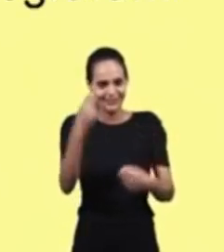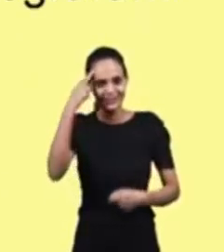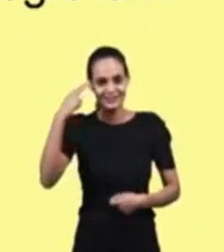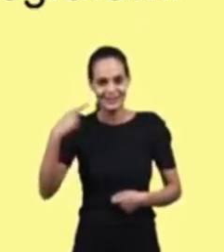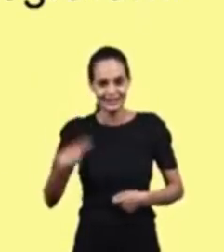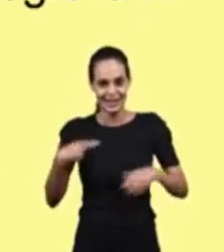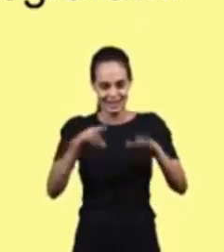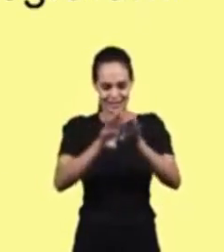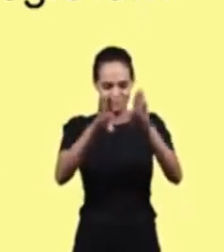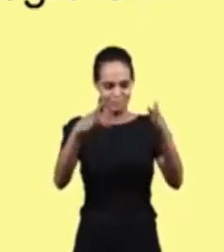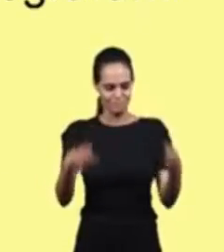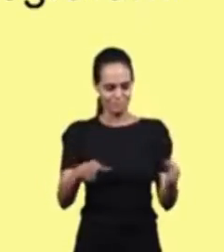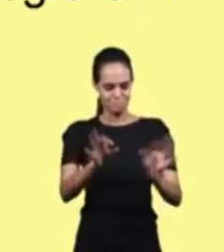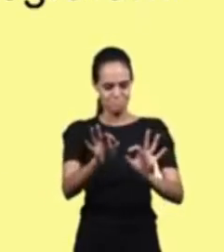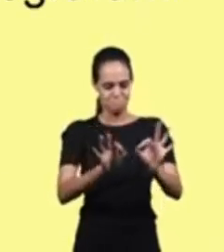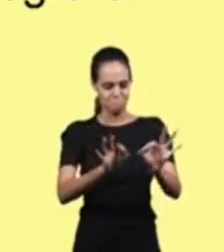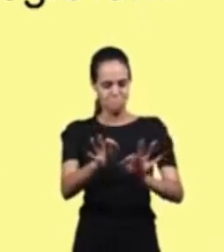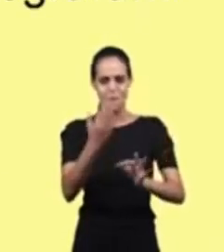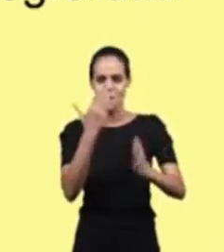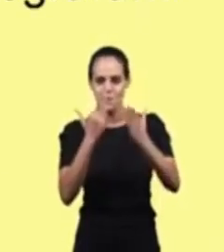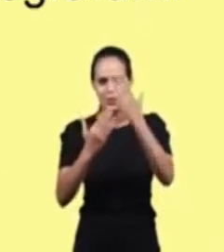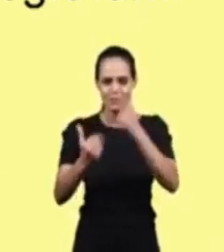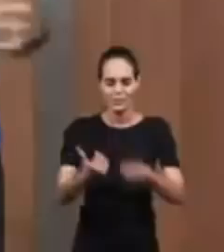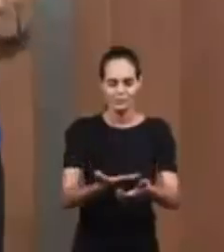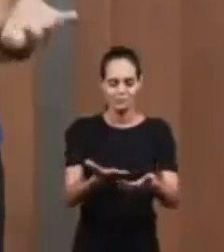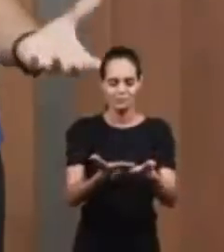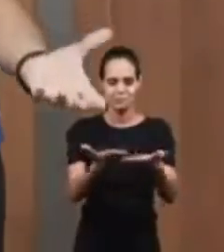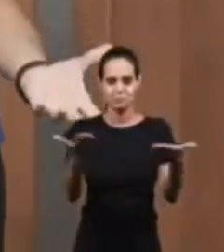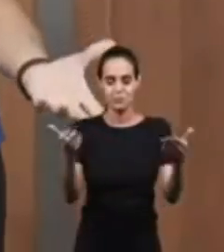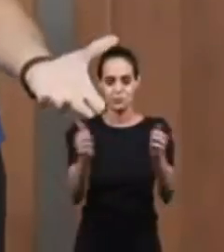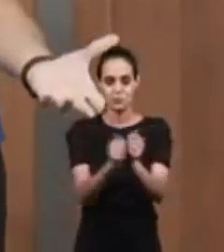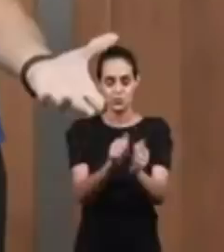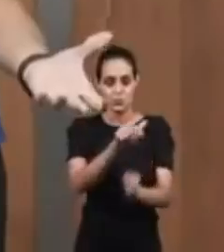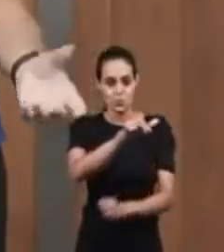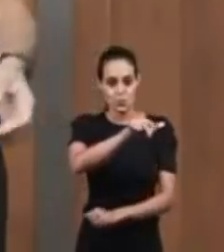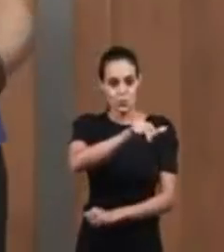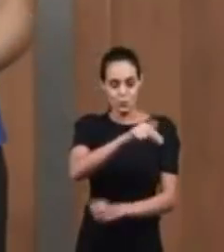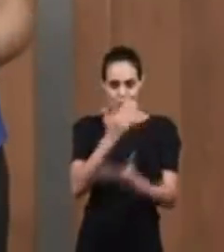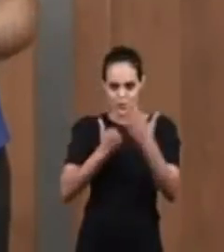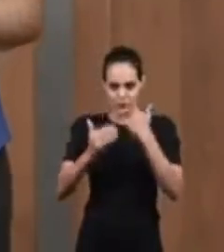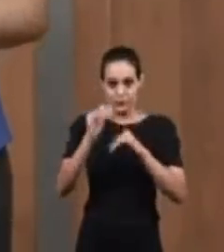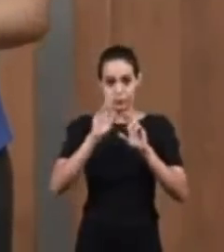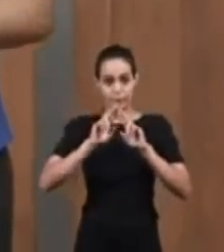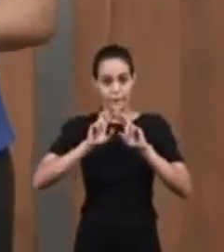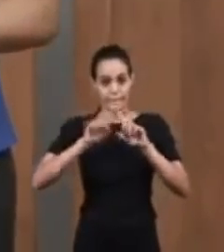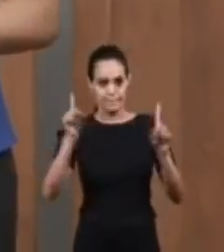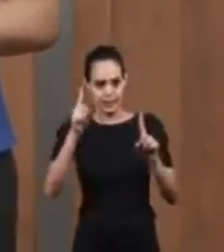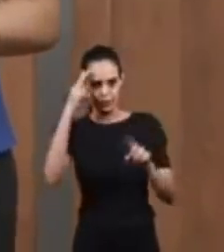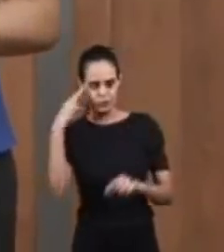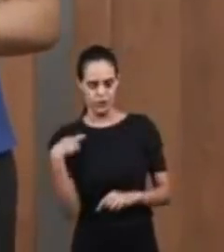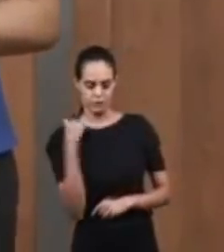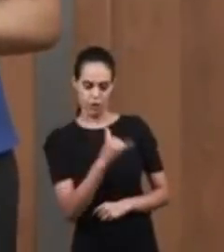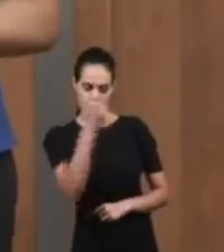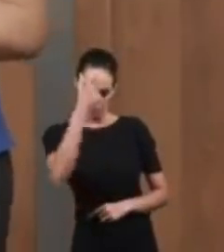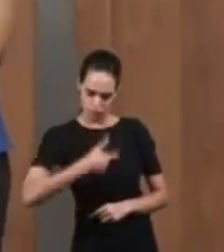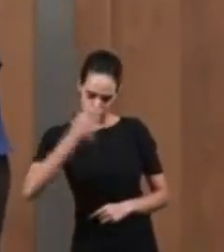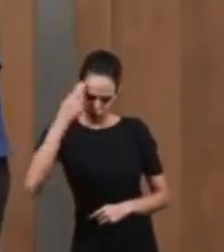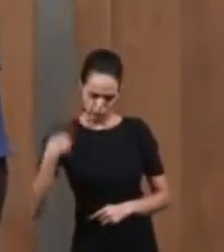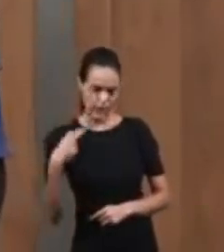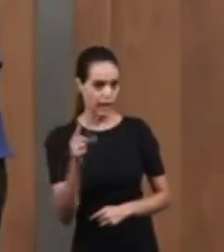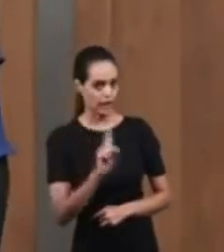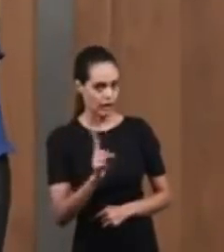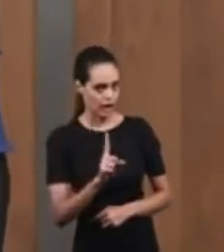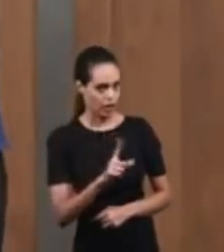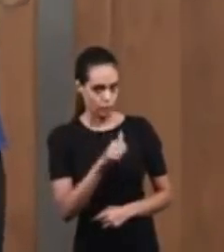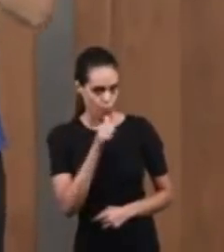a banquet And had a feast with his families His brothers But he still had not revealed himself to them So